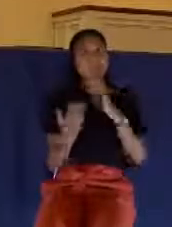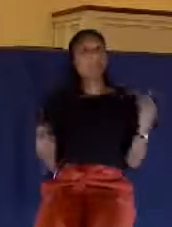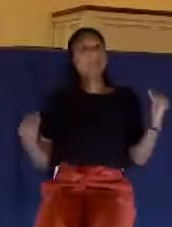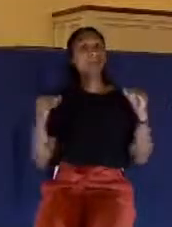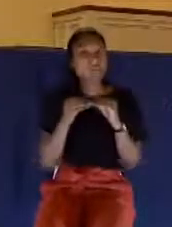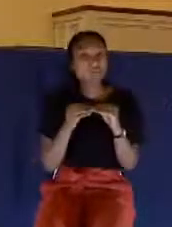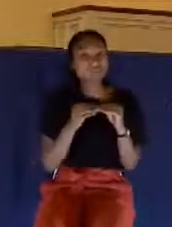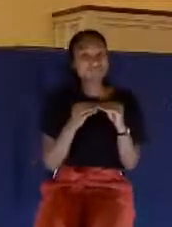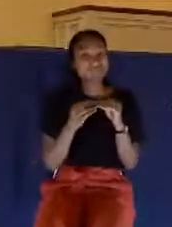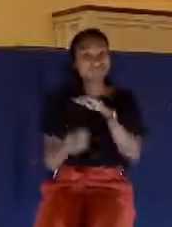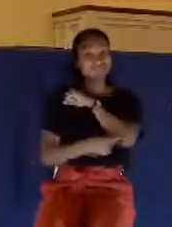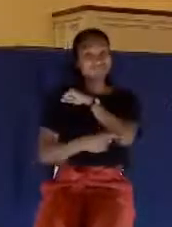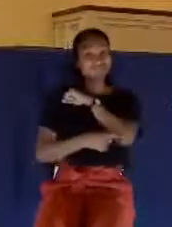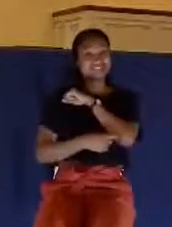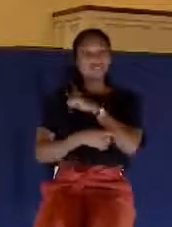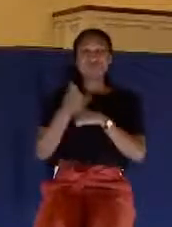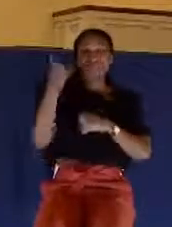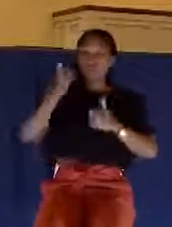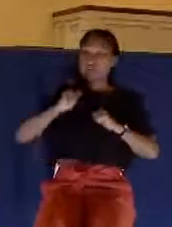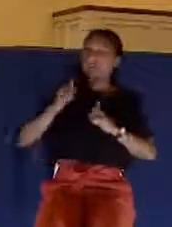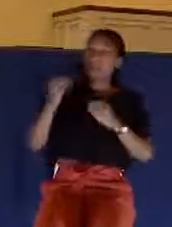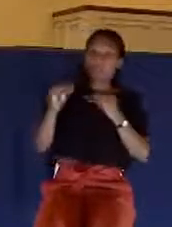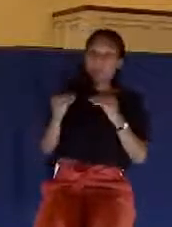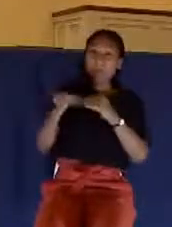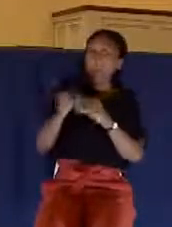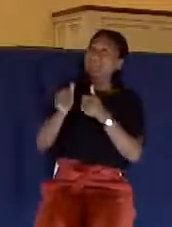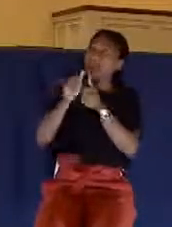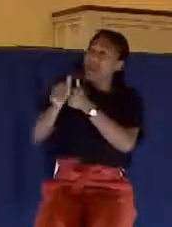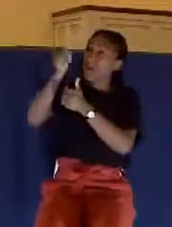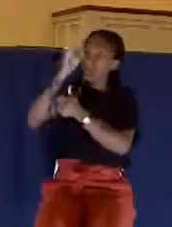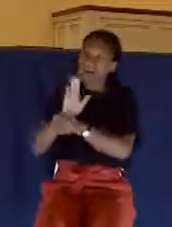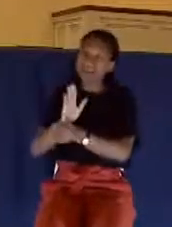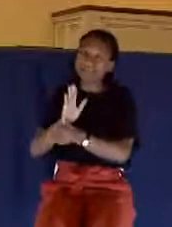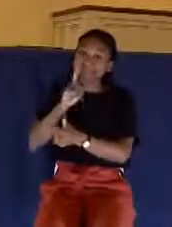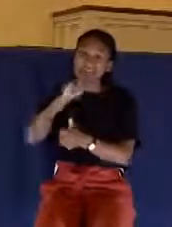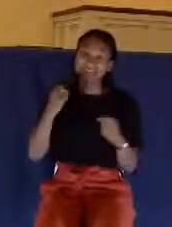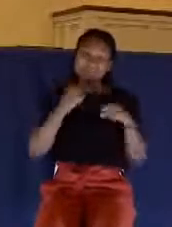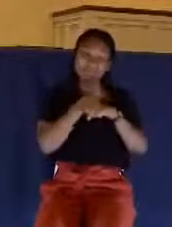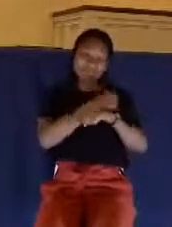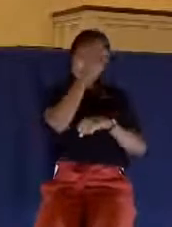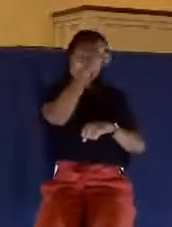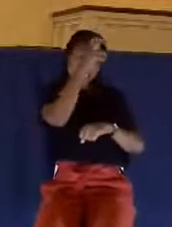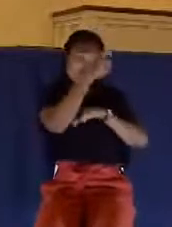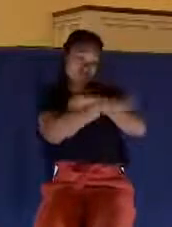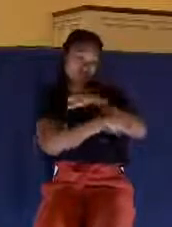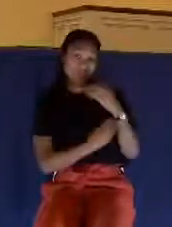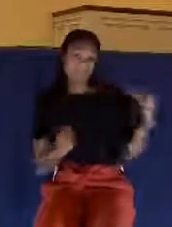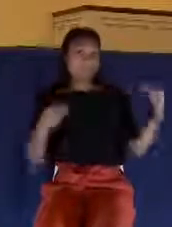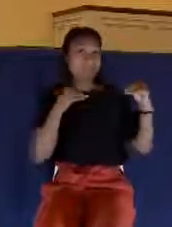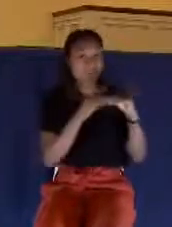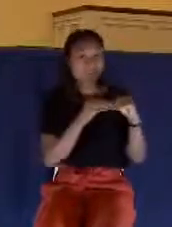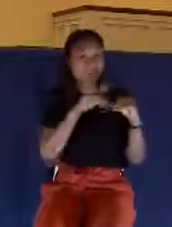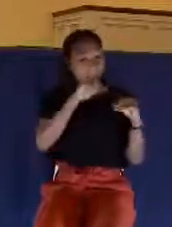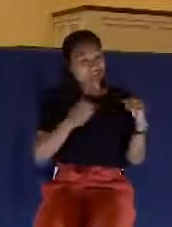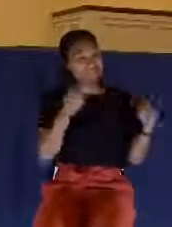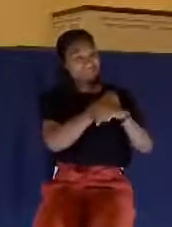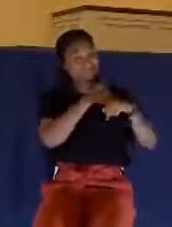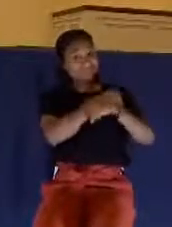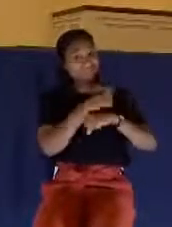godliness you try to pursue, the more you're going to have to fight the devil, and the more you're going to have to fight temptation.